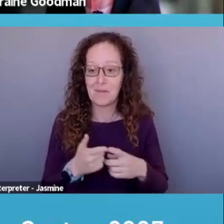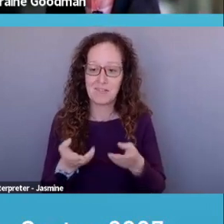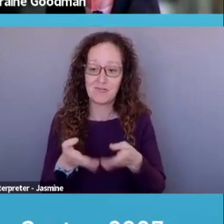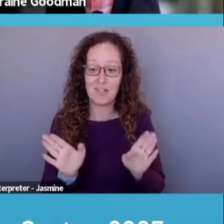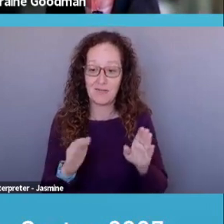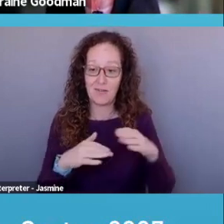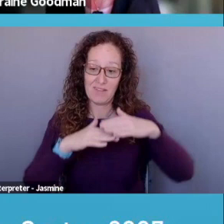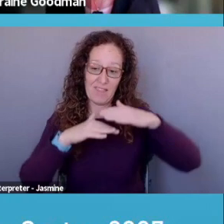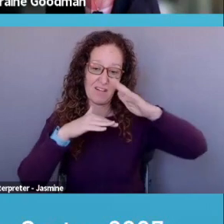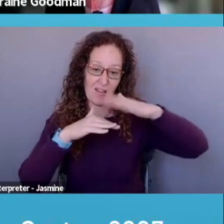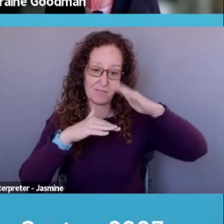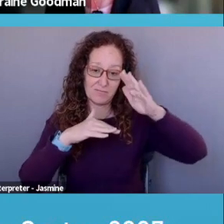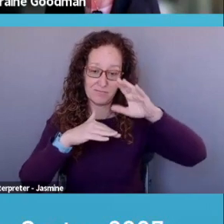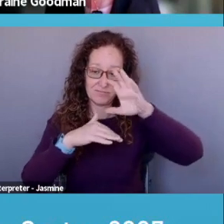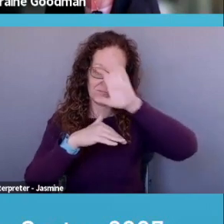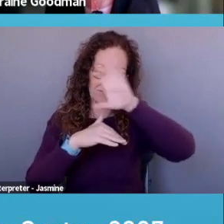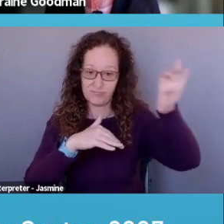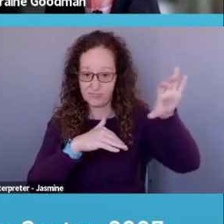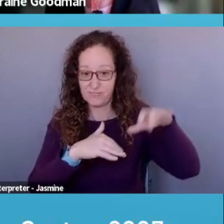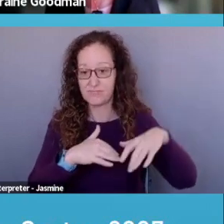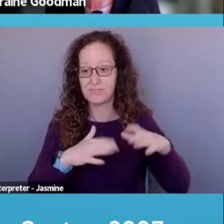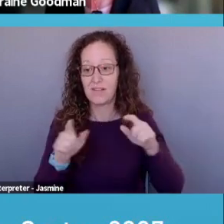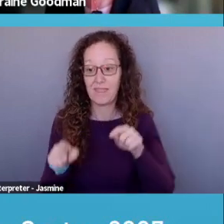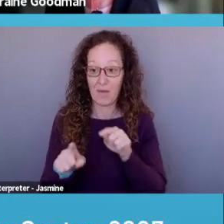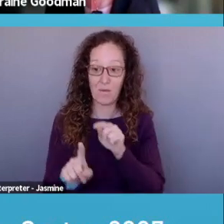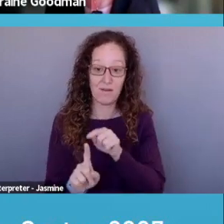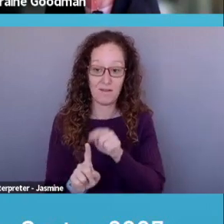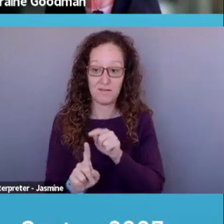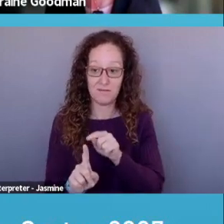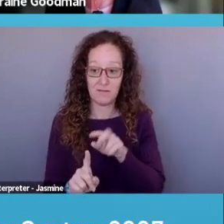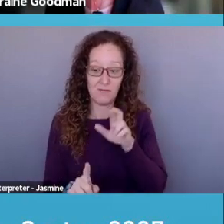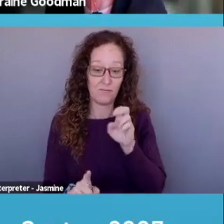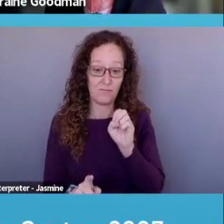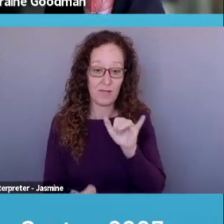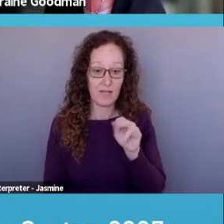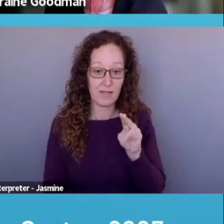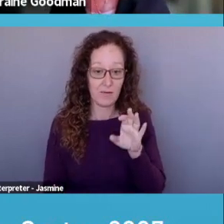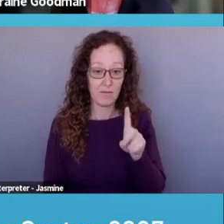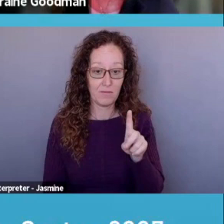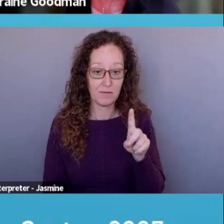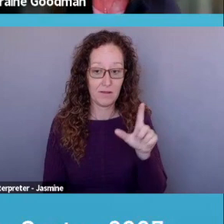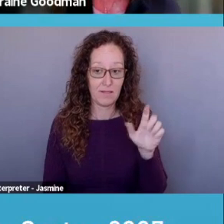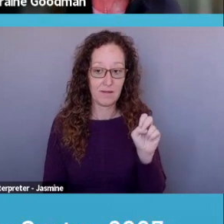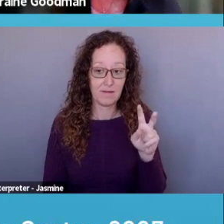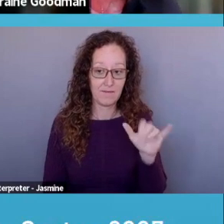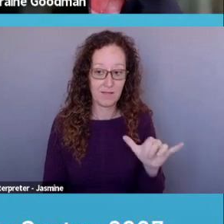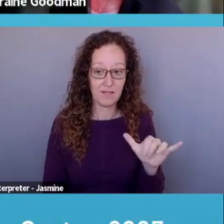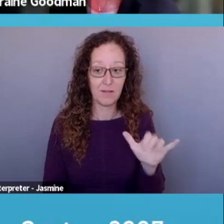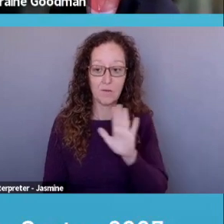And then, um, this one down here, Reynolds Levy's, uh, yours for the asking,